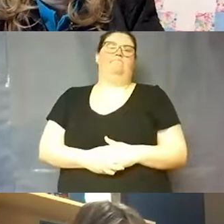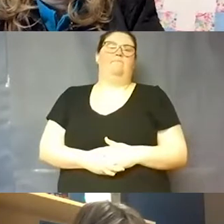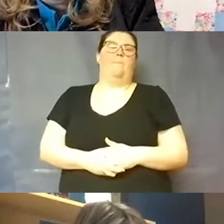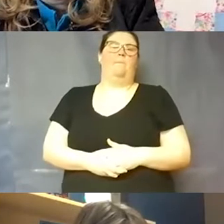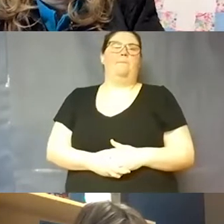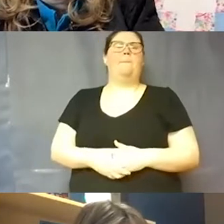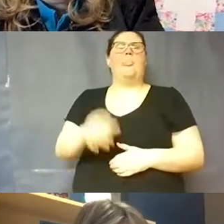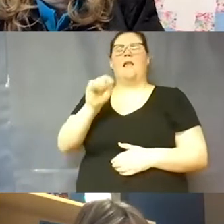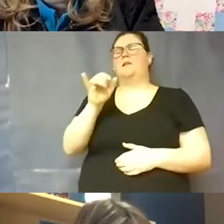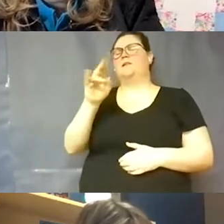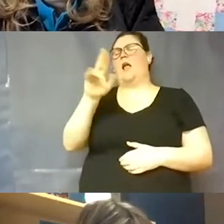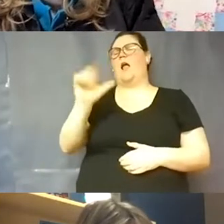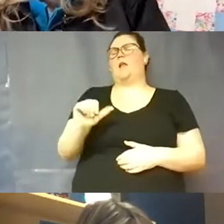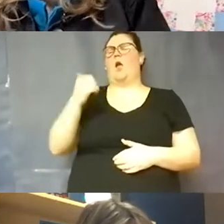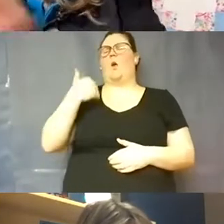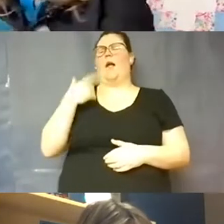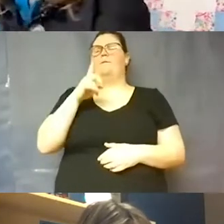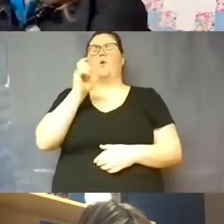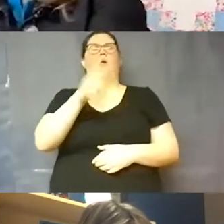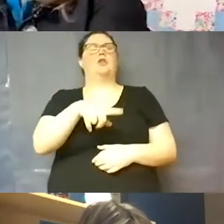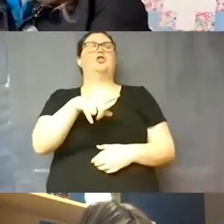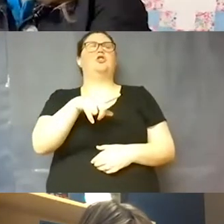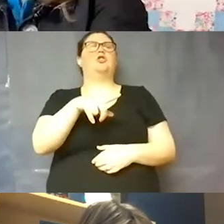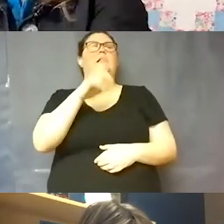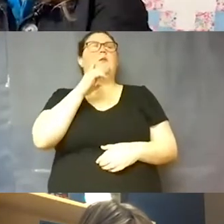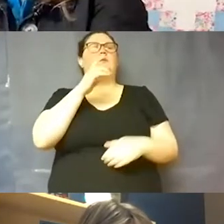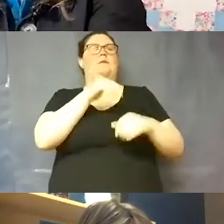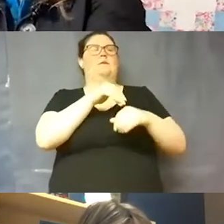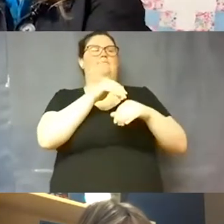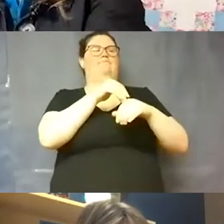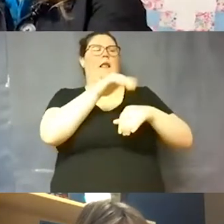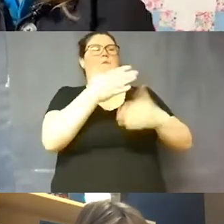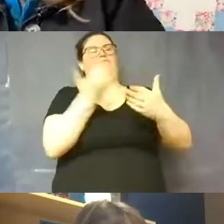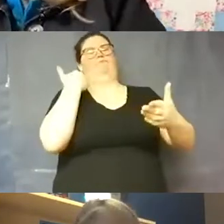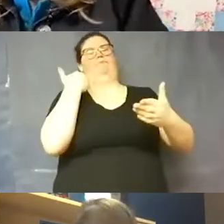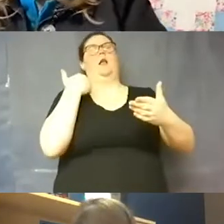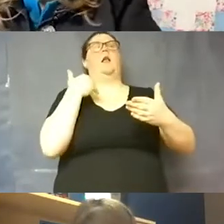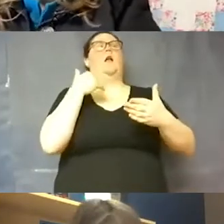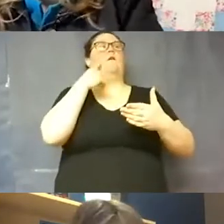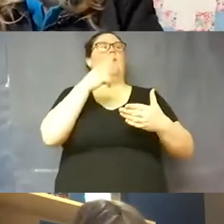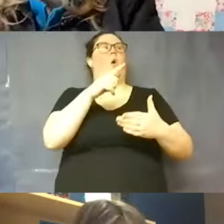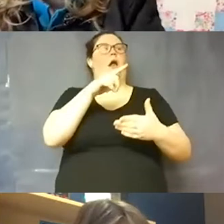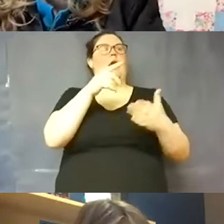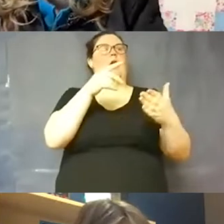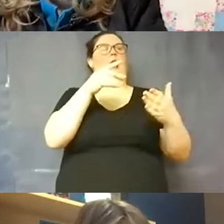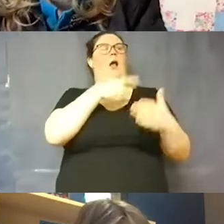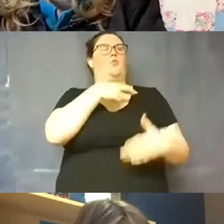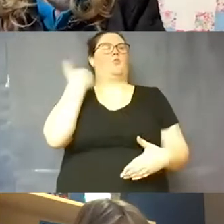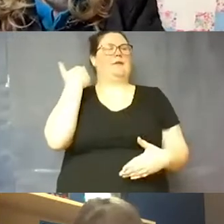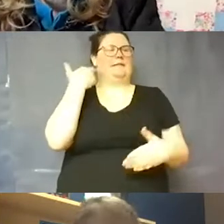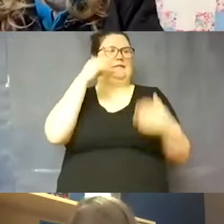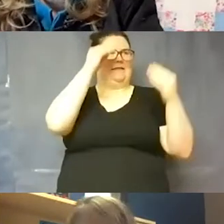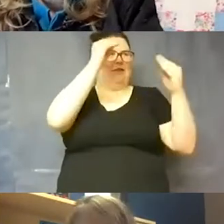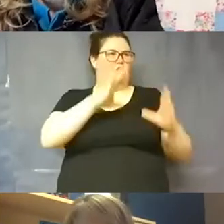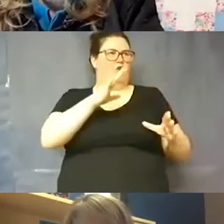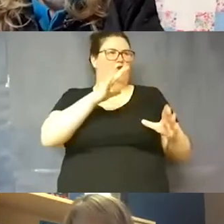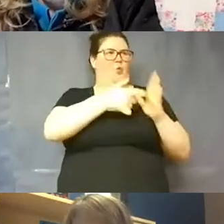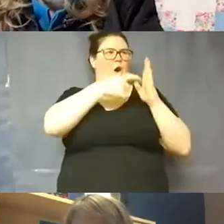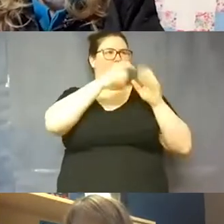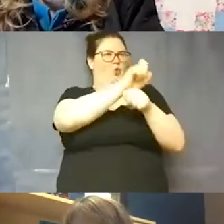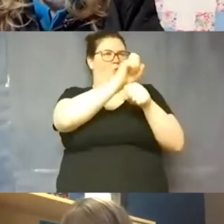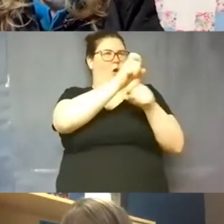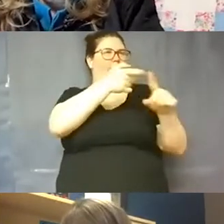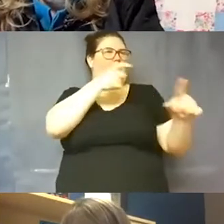Tanya, we have a question again that was sent in advance about at-risk teachers being required to work from schools. Can you